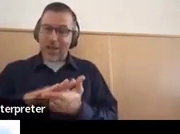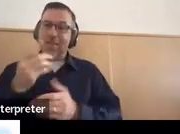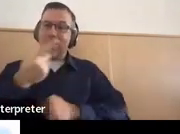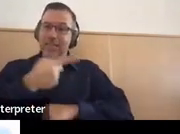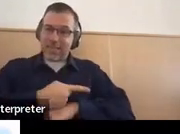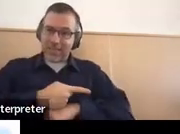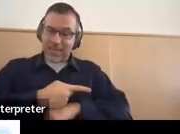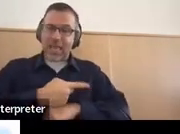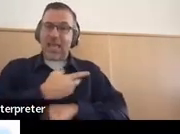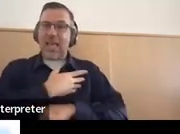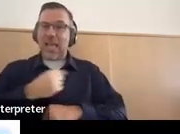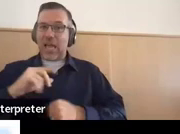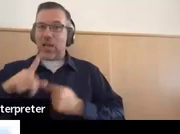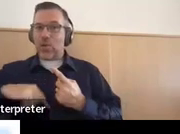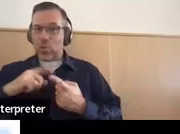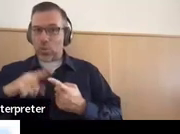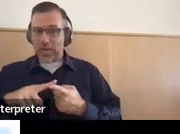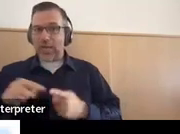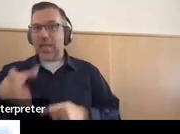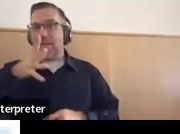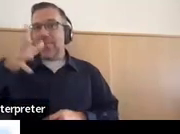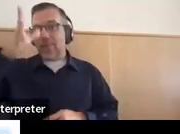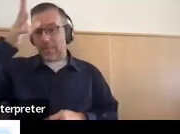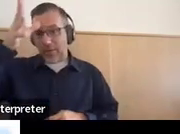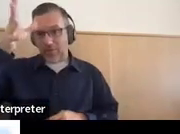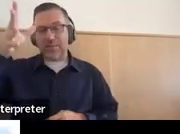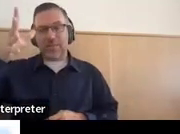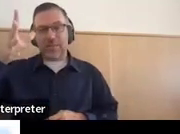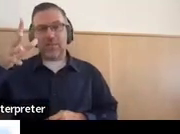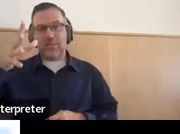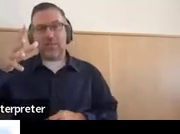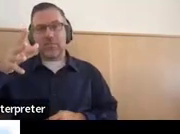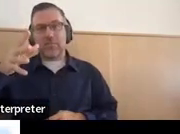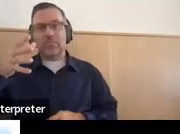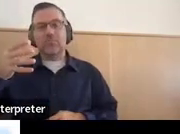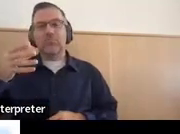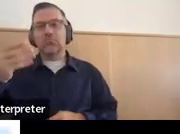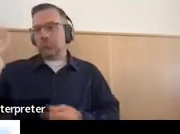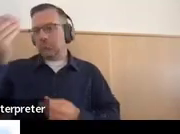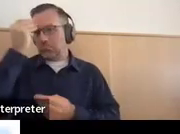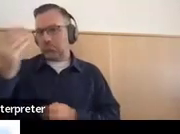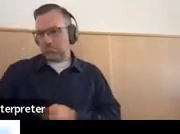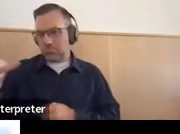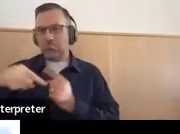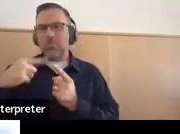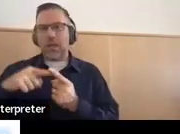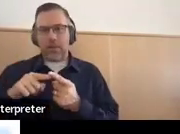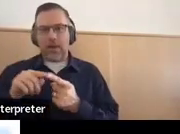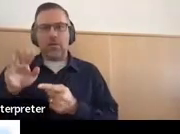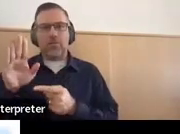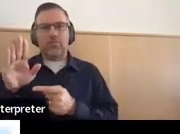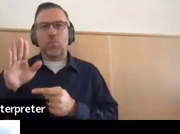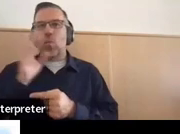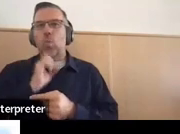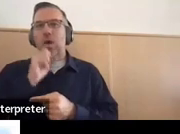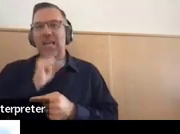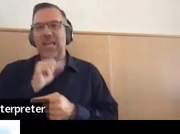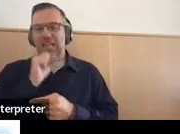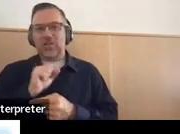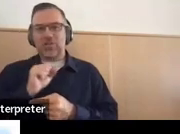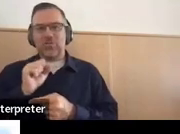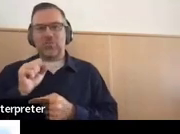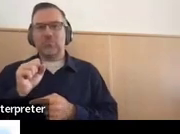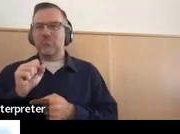of the transfer of rights, which would be age 18 in most cases. This should be completed at or before the